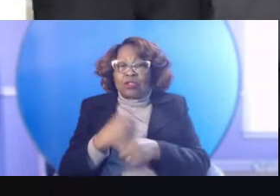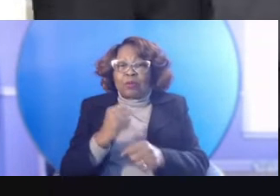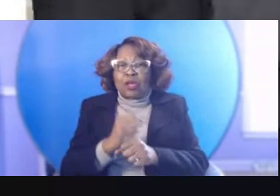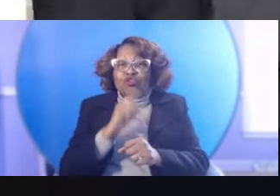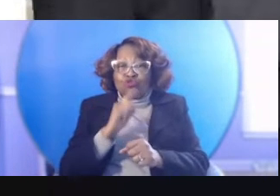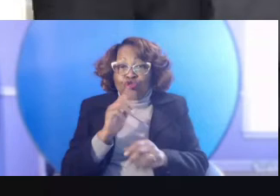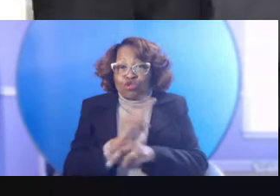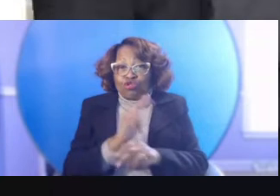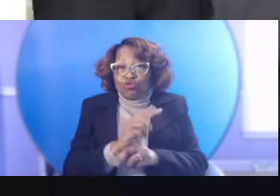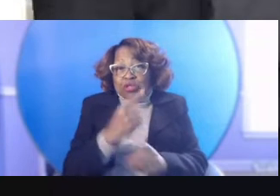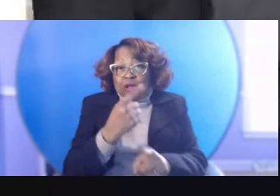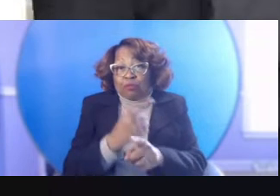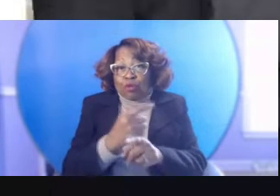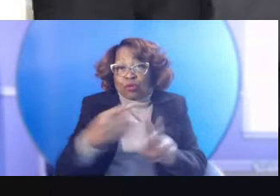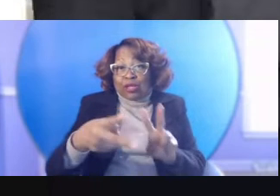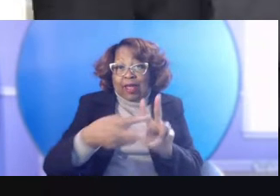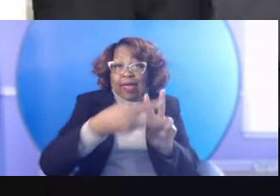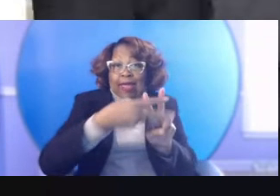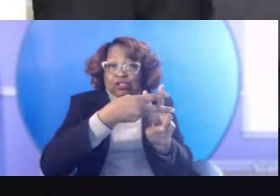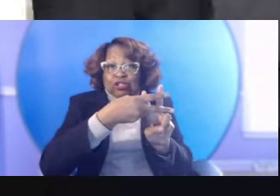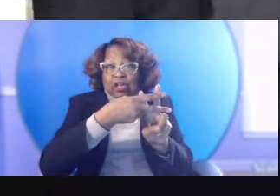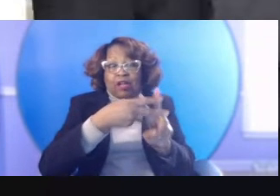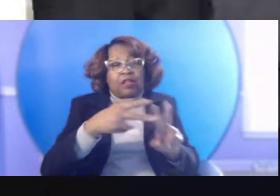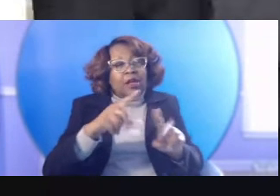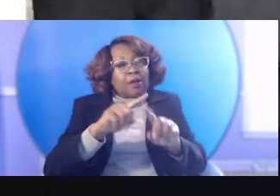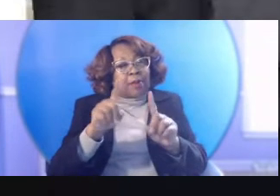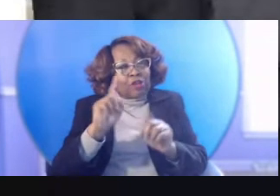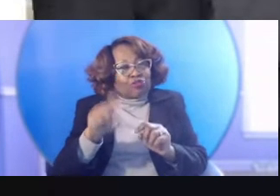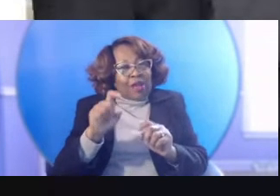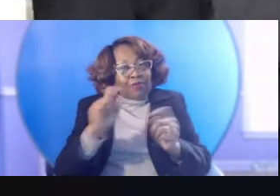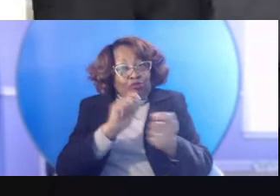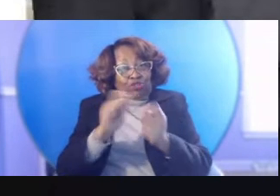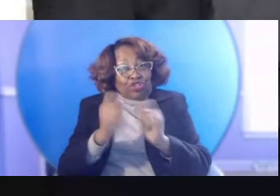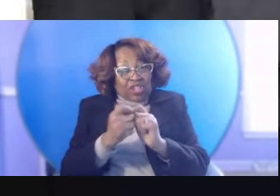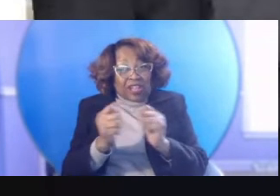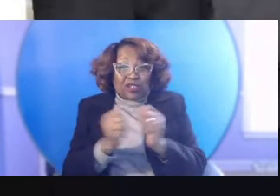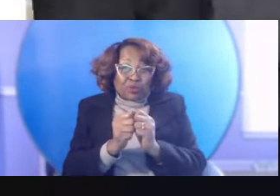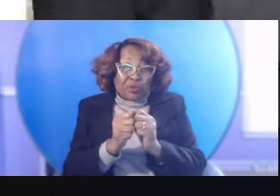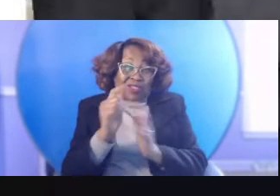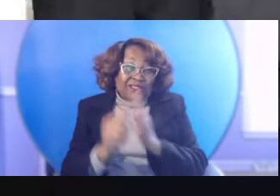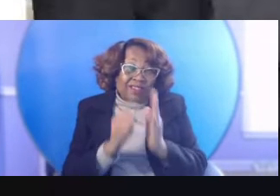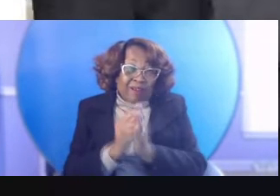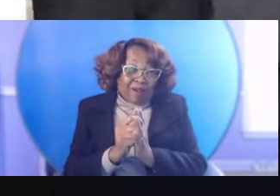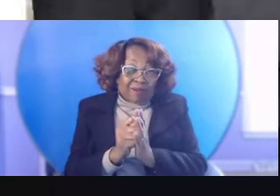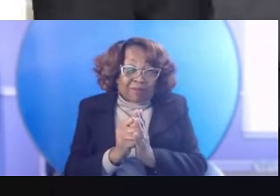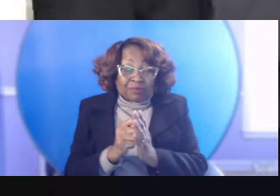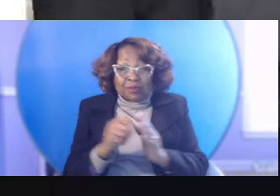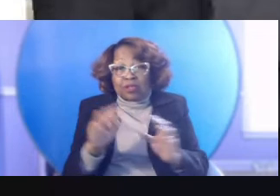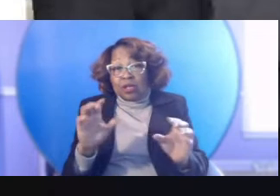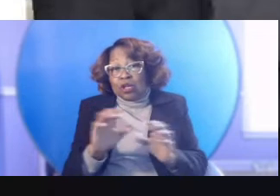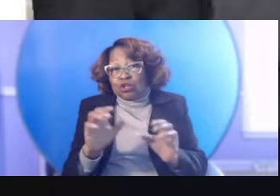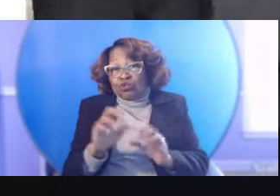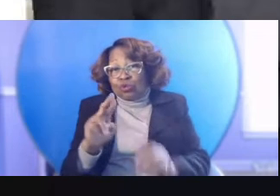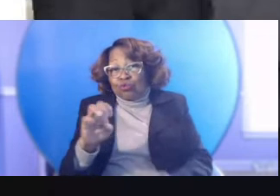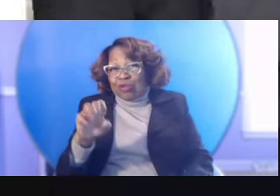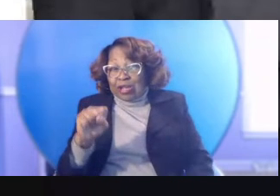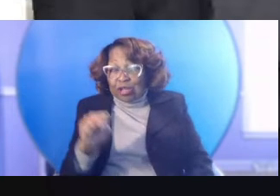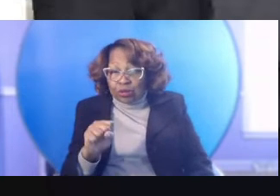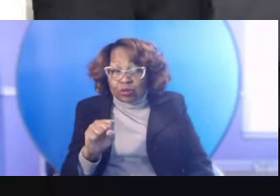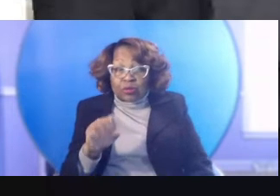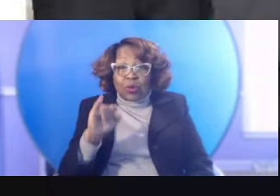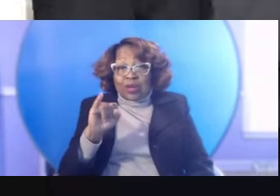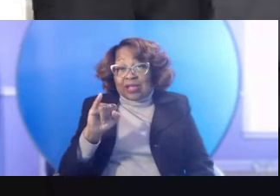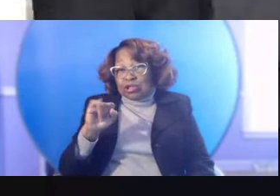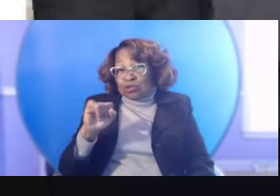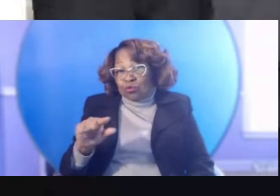but you also have to change with the times. And that includes doing reels or, you know, Instagram lives